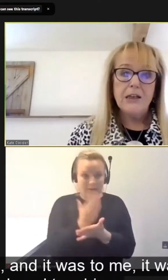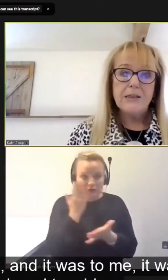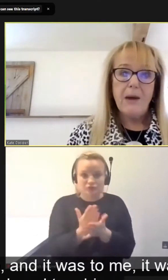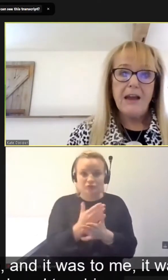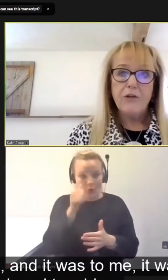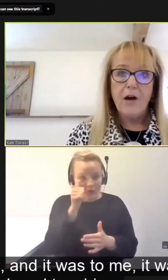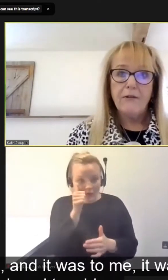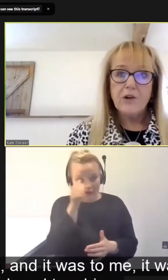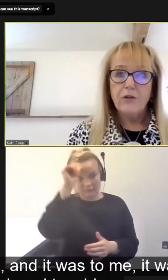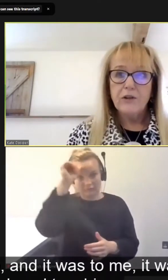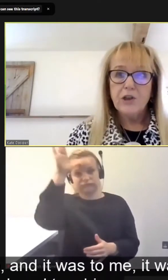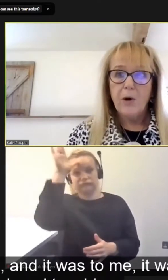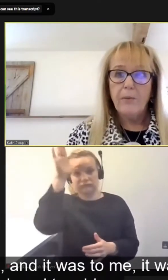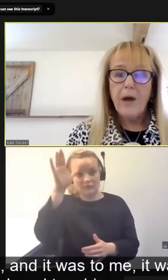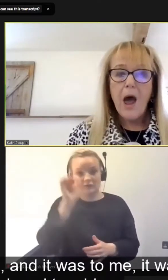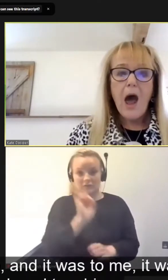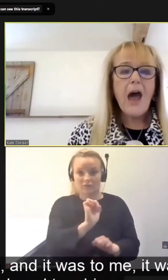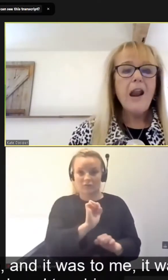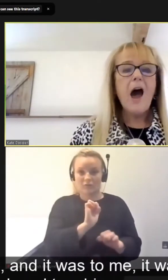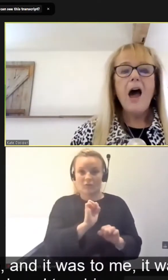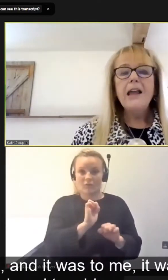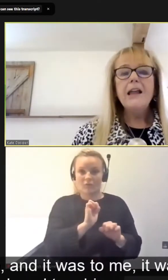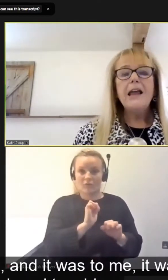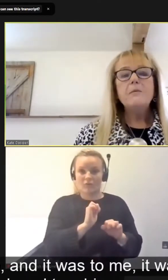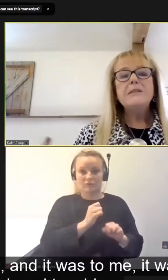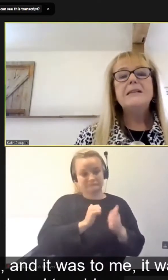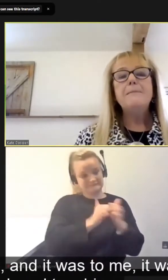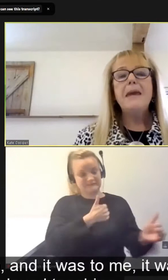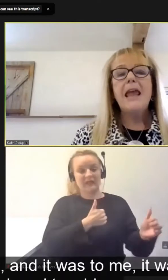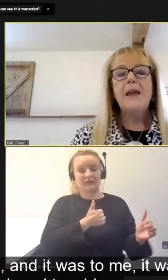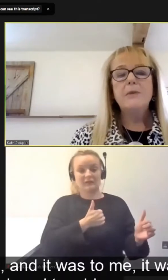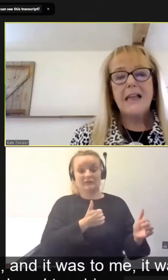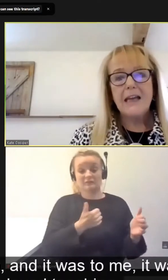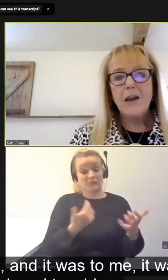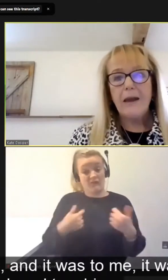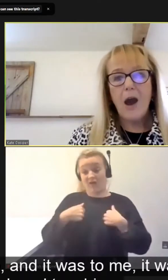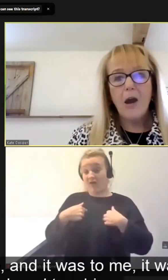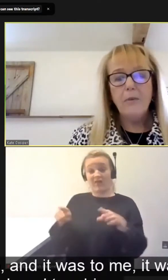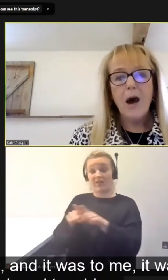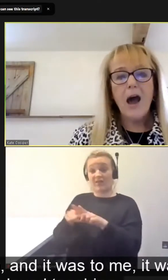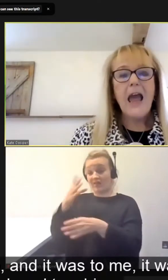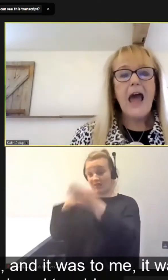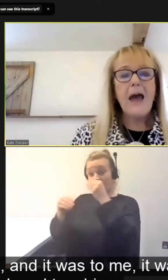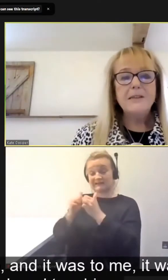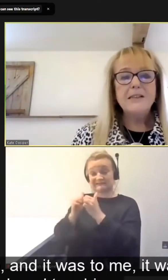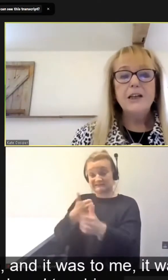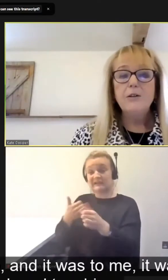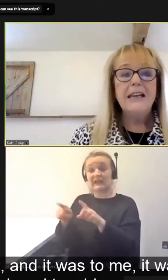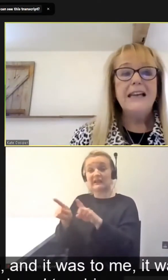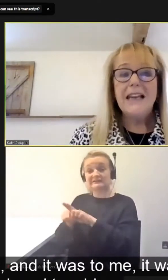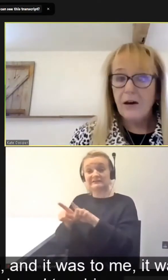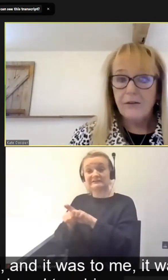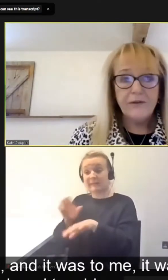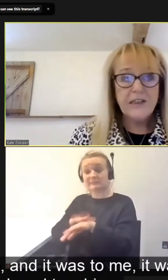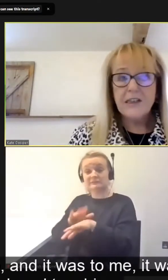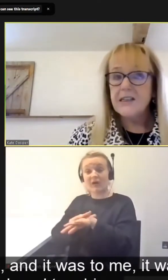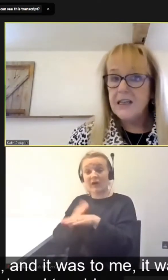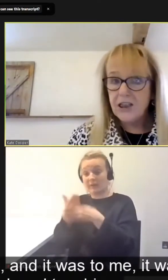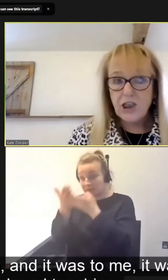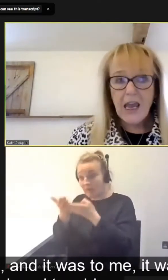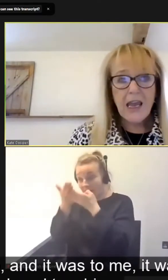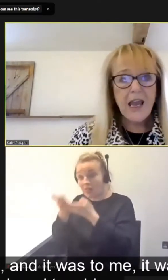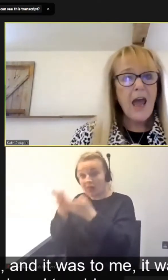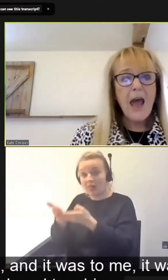learned my craft on the job. And I it was to me, it was like going home, I absolutely loved